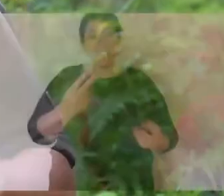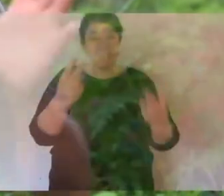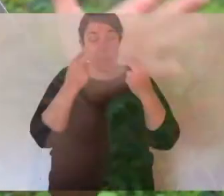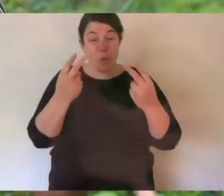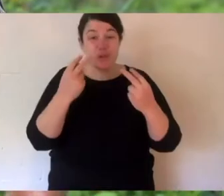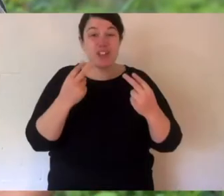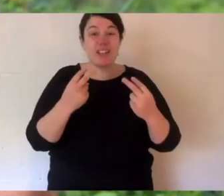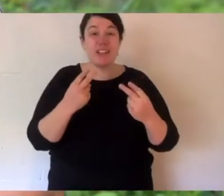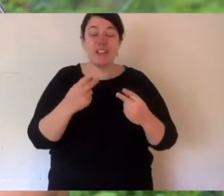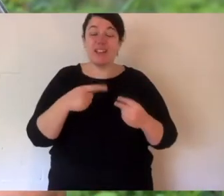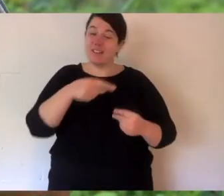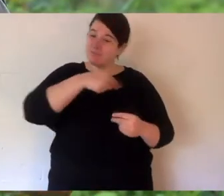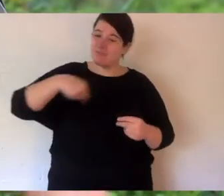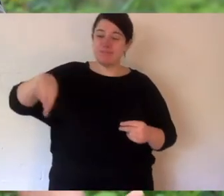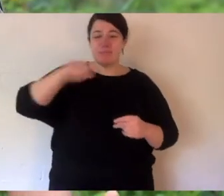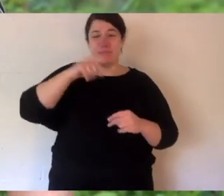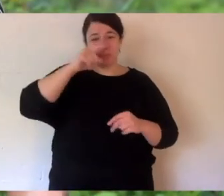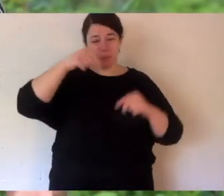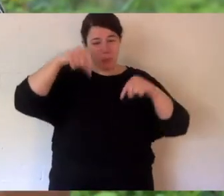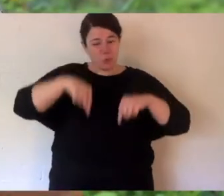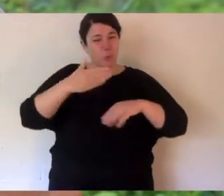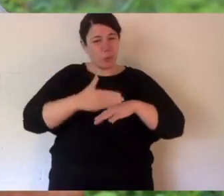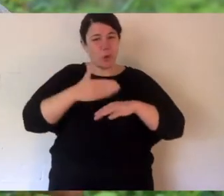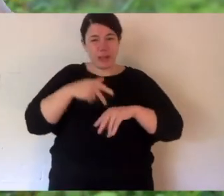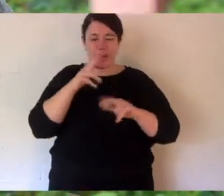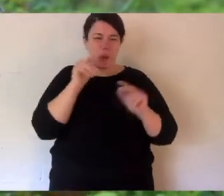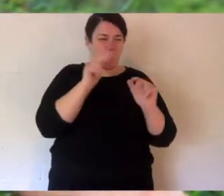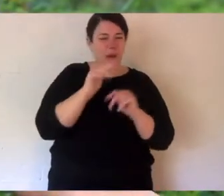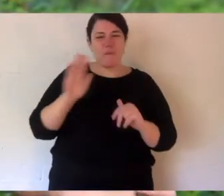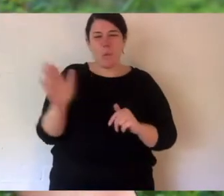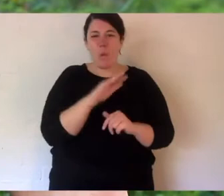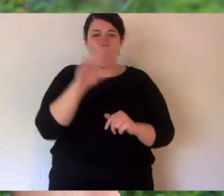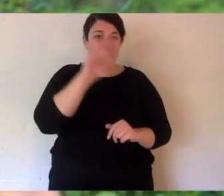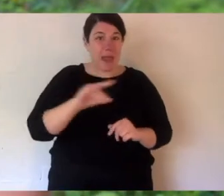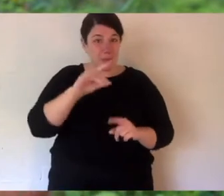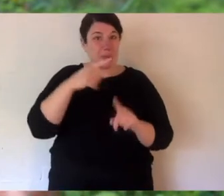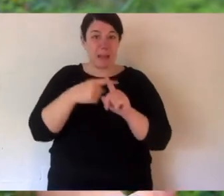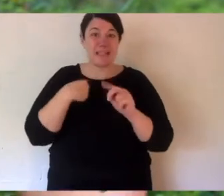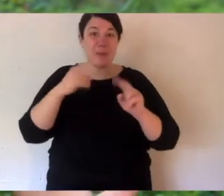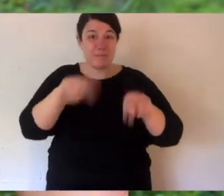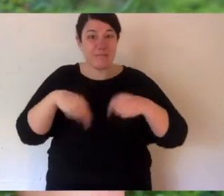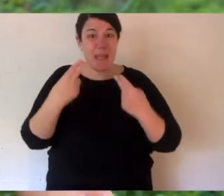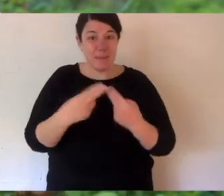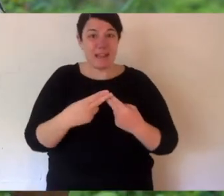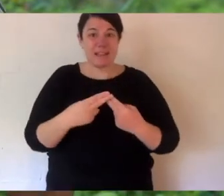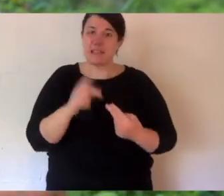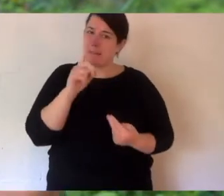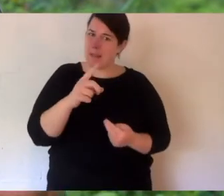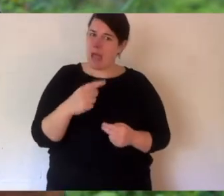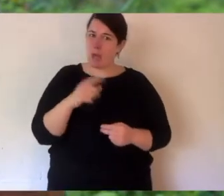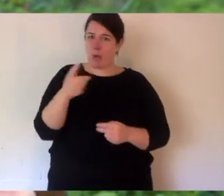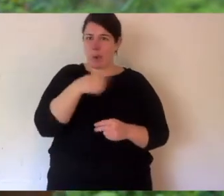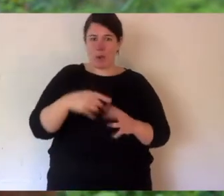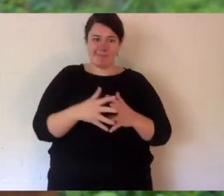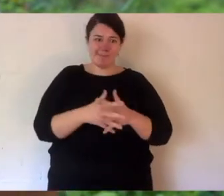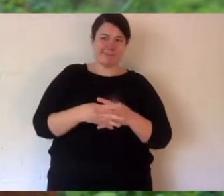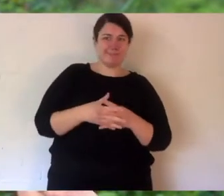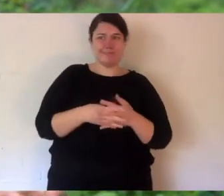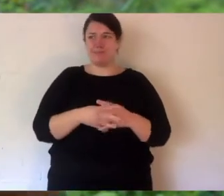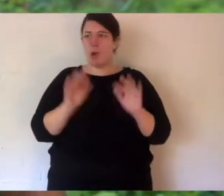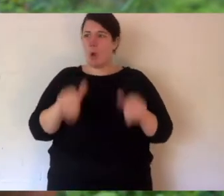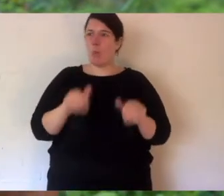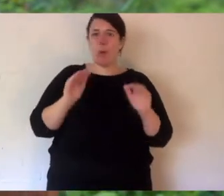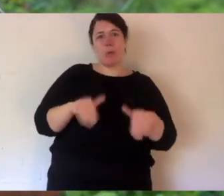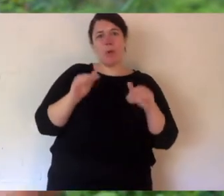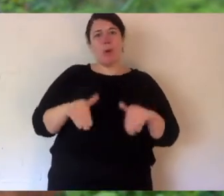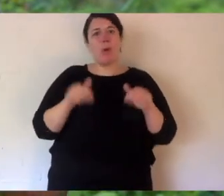Thanks for watching, everyone. The keepers and I are looking after all of our animals and our families, but we all have a bit of extra time at